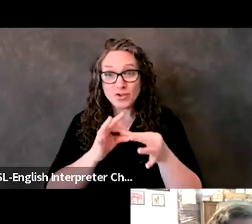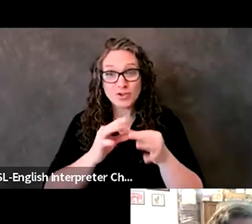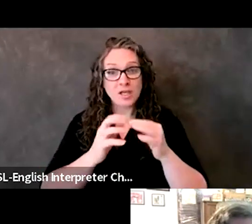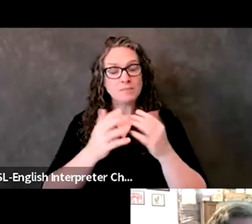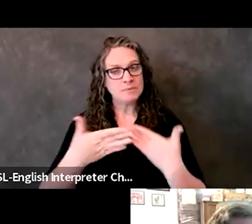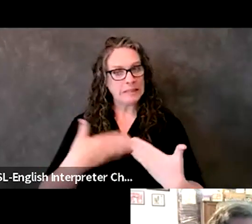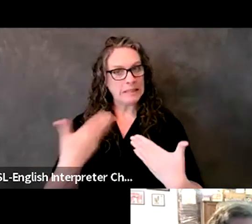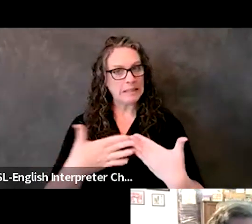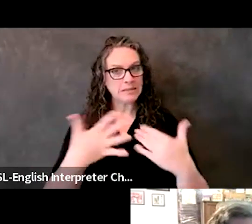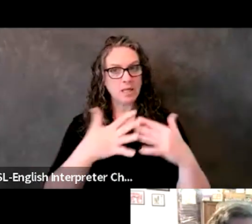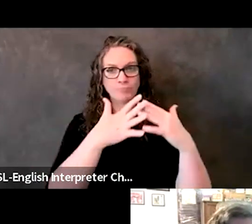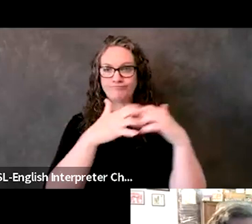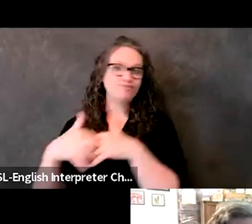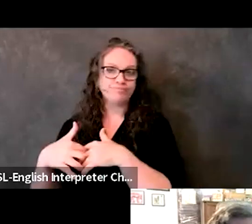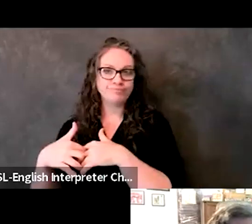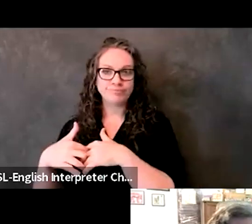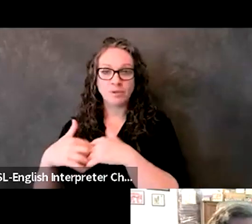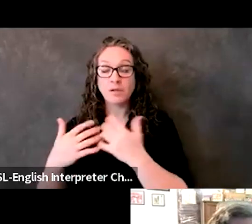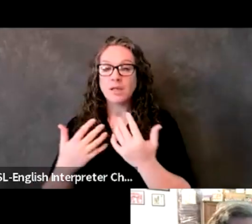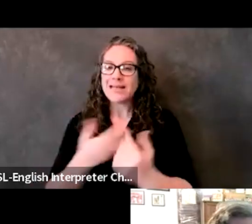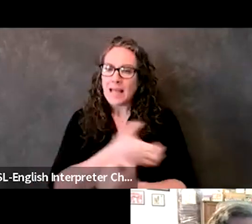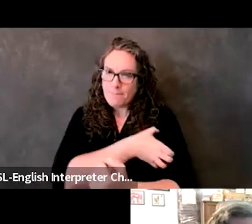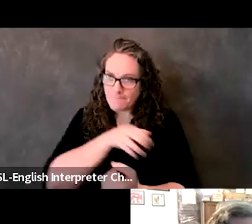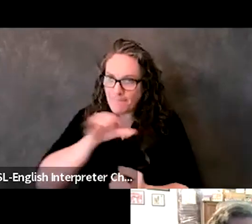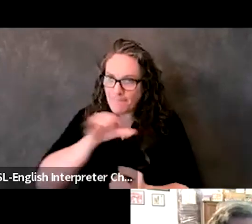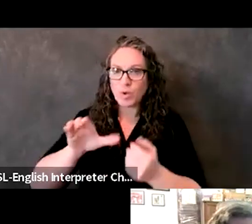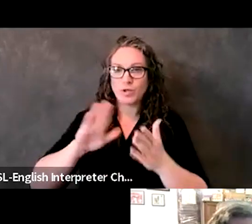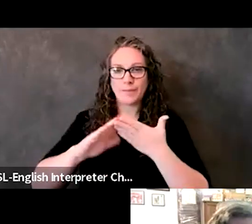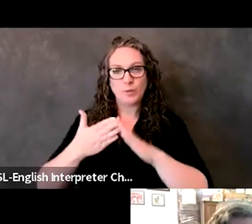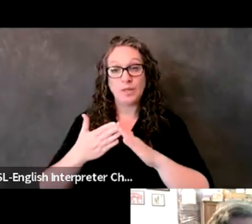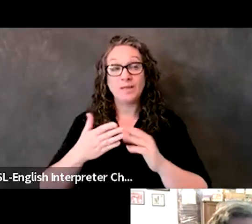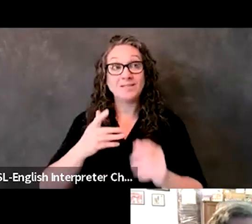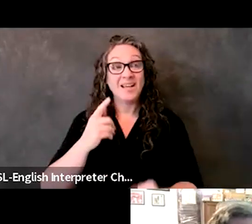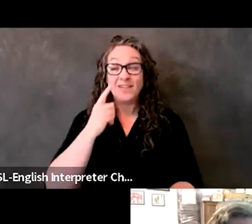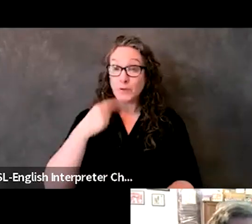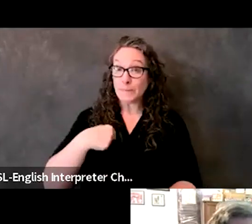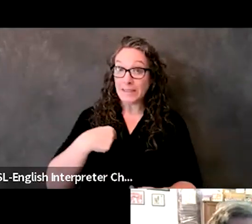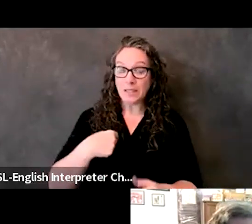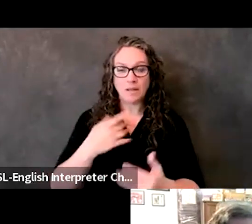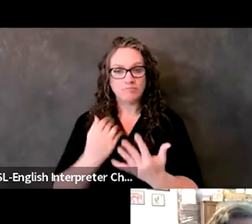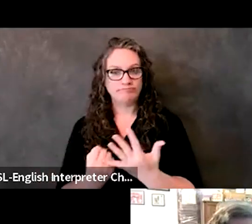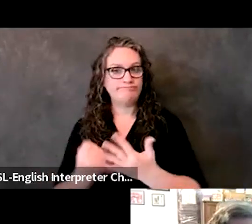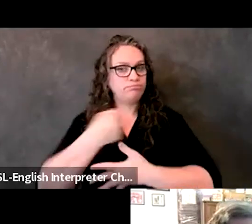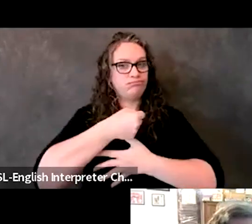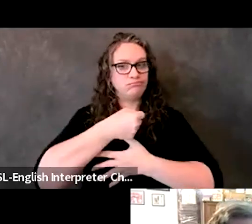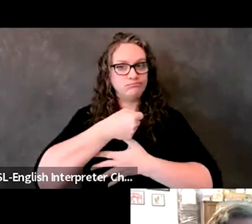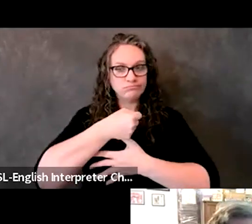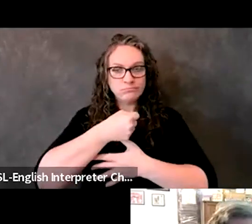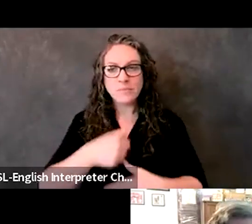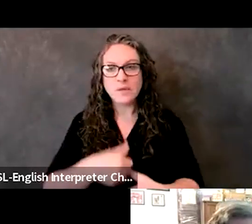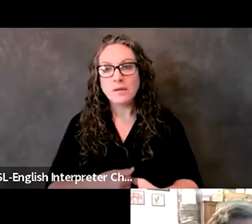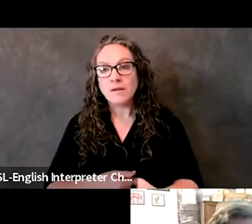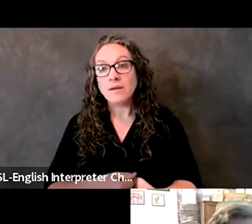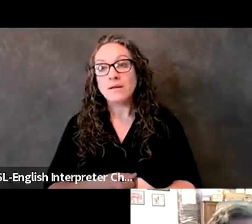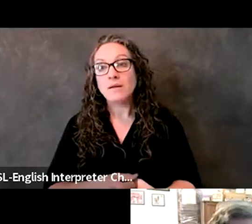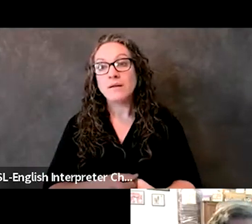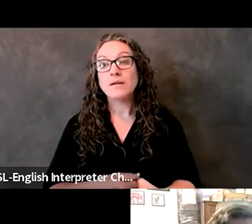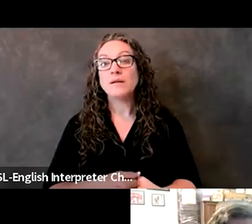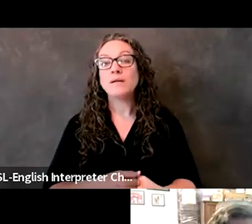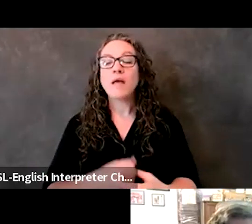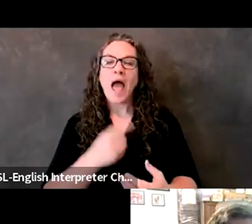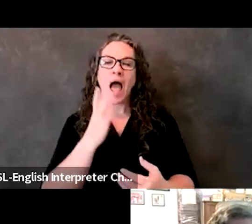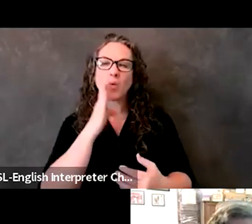empower your communities. Uh, for me, that really is paramount. Uh, I'm going to echo, uh, one of the things that Jeff said, though,